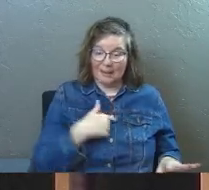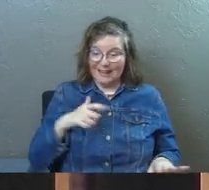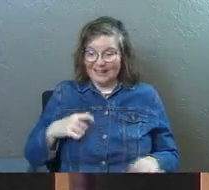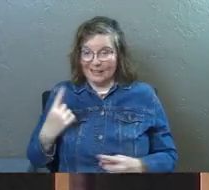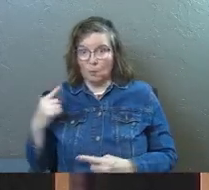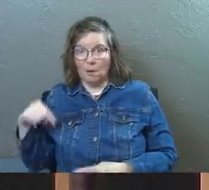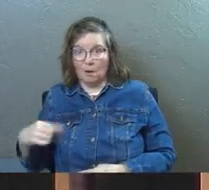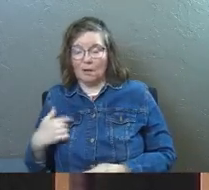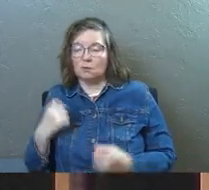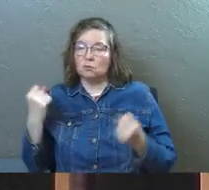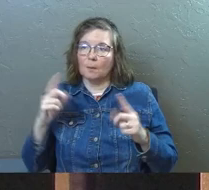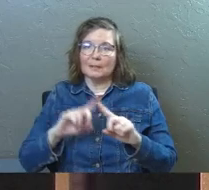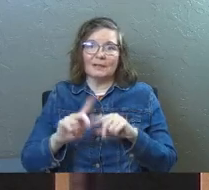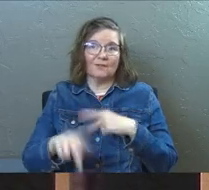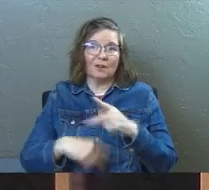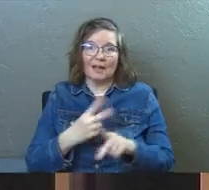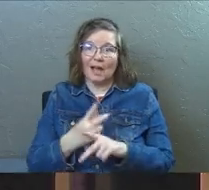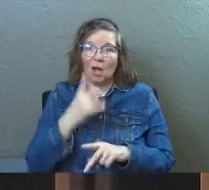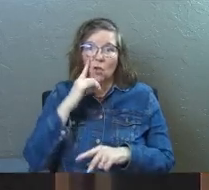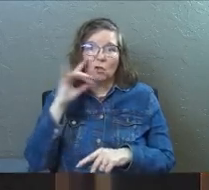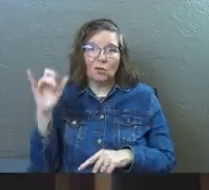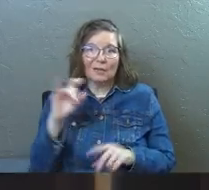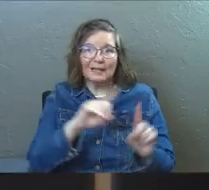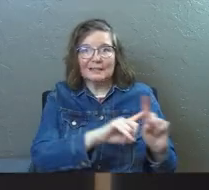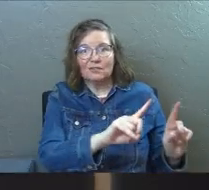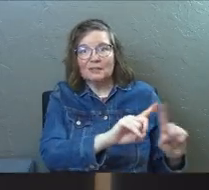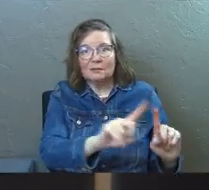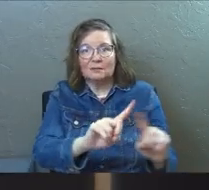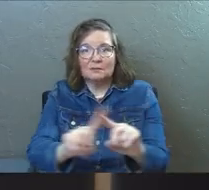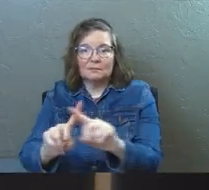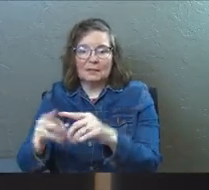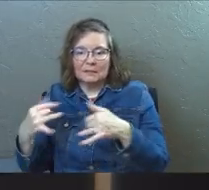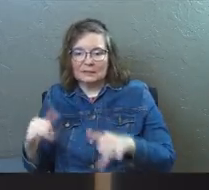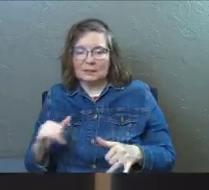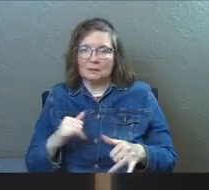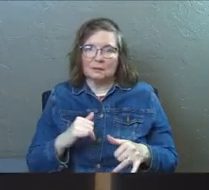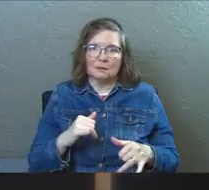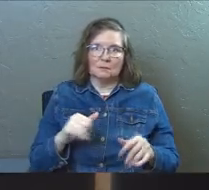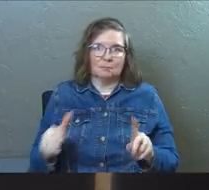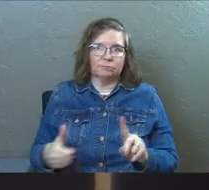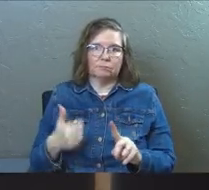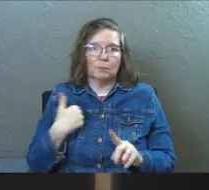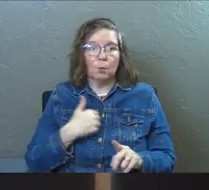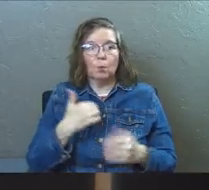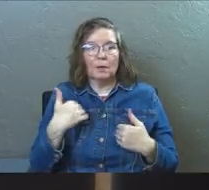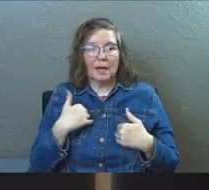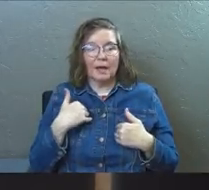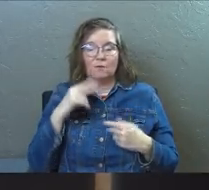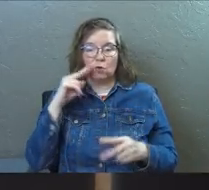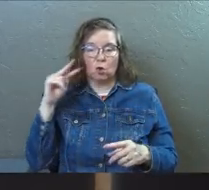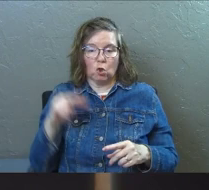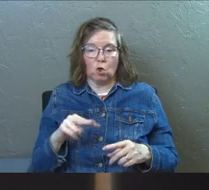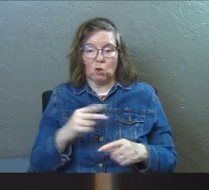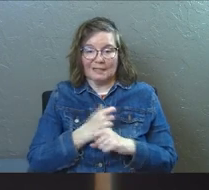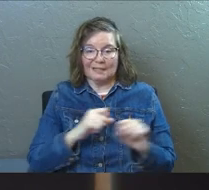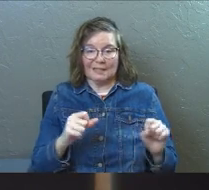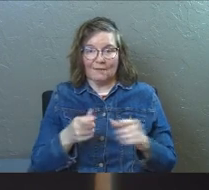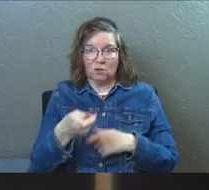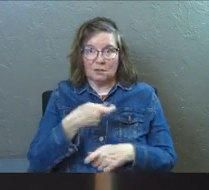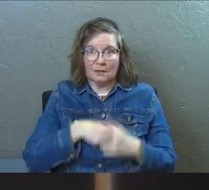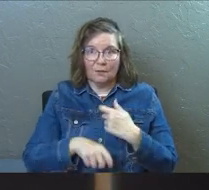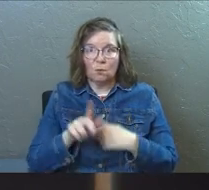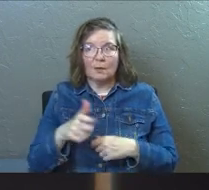And there's so many different kinds, guys, in our life that still kind of haunt us. But we've got to look at those Savior